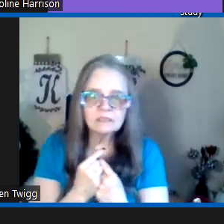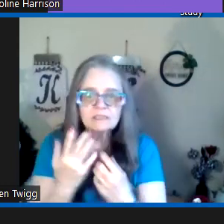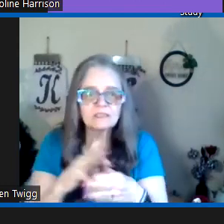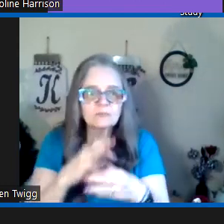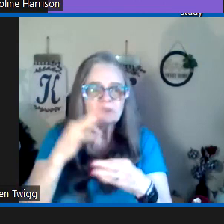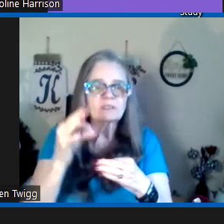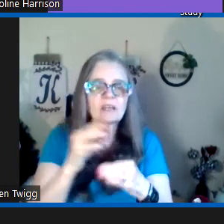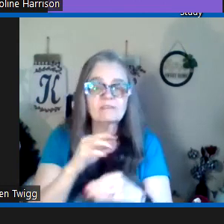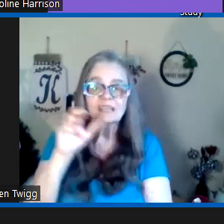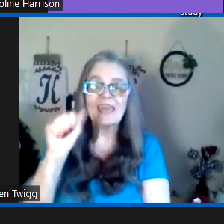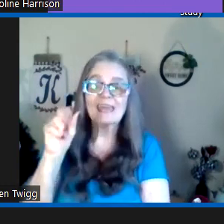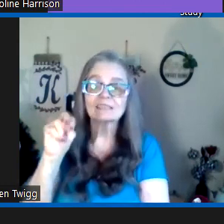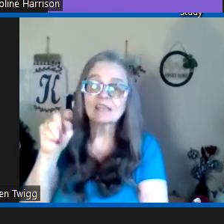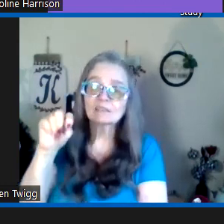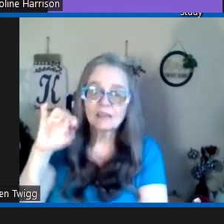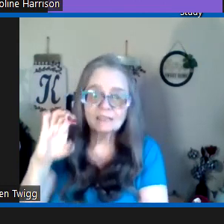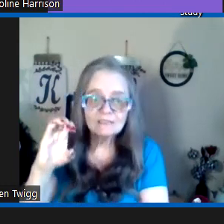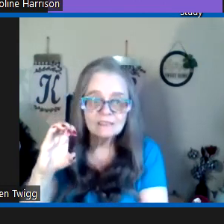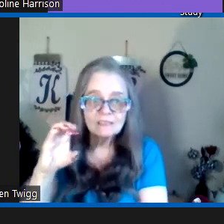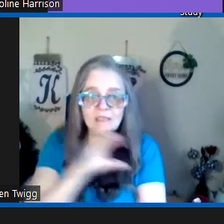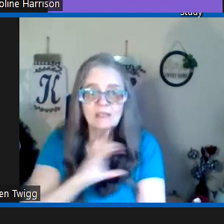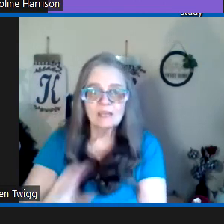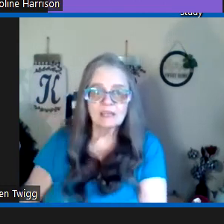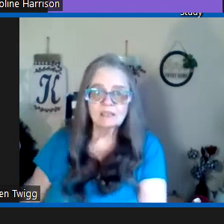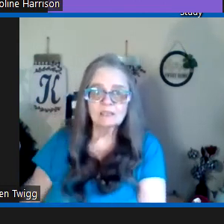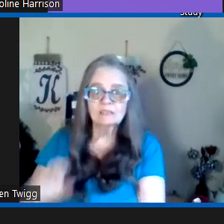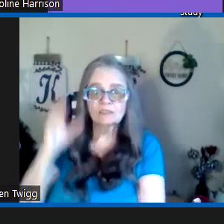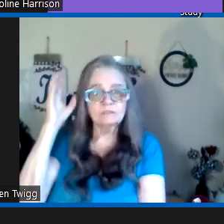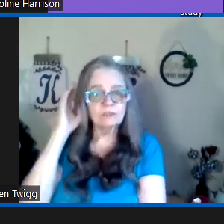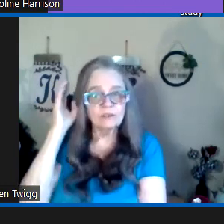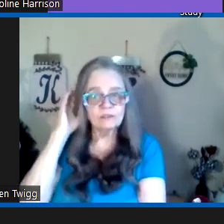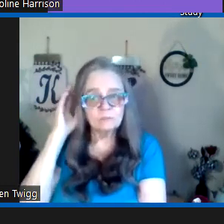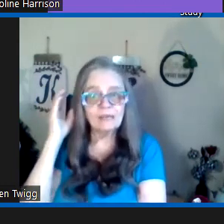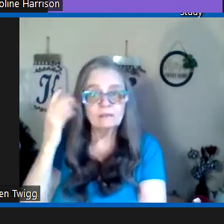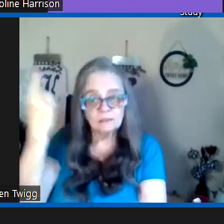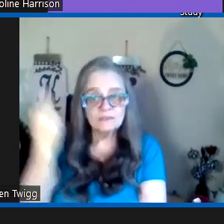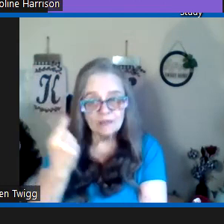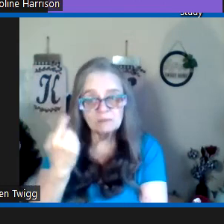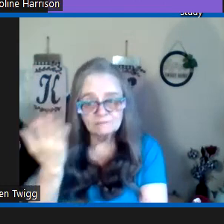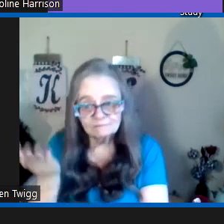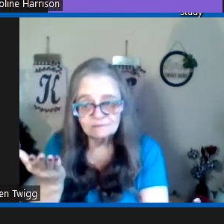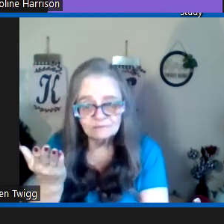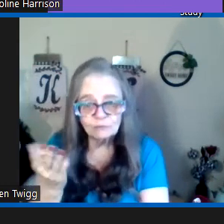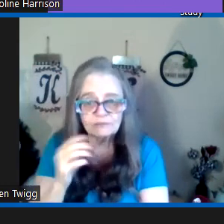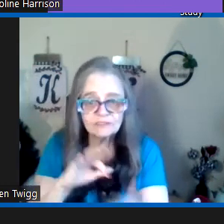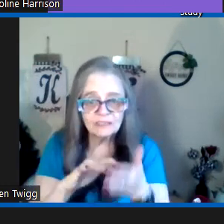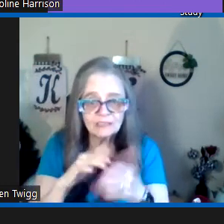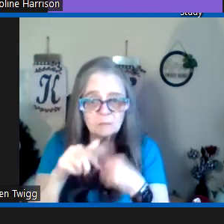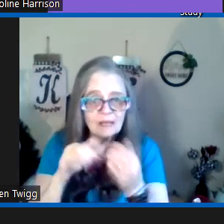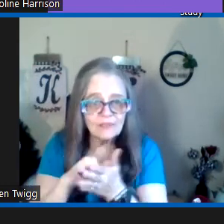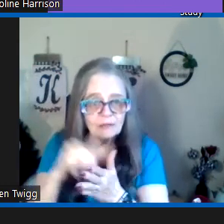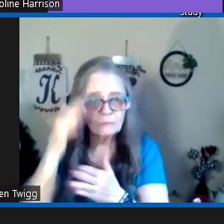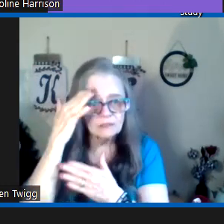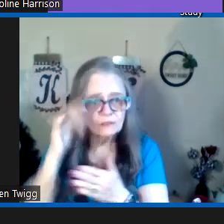it's the spirit of the antichrist and uh you've heard about his coming we've